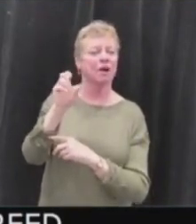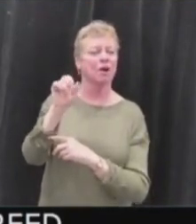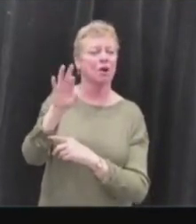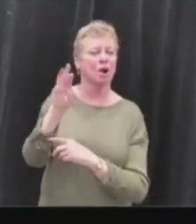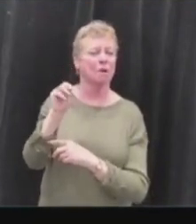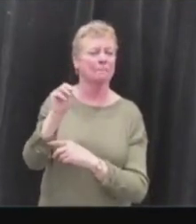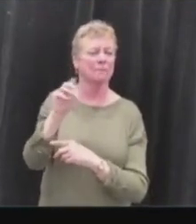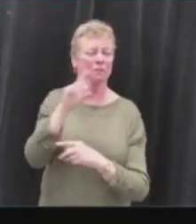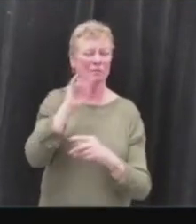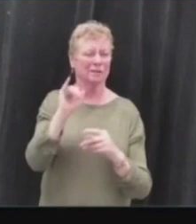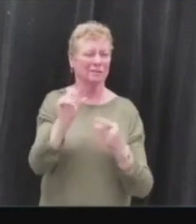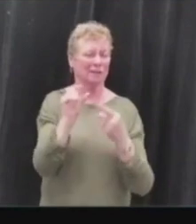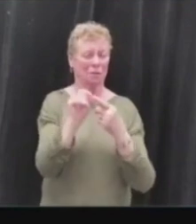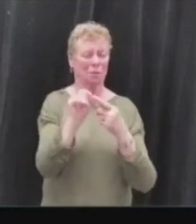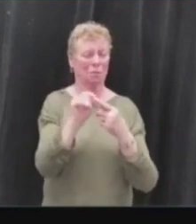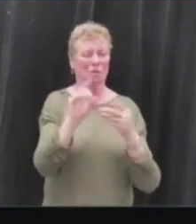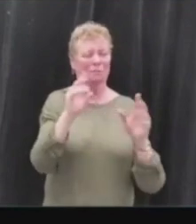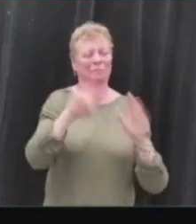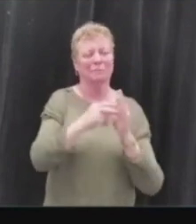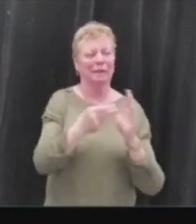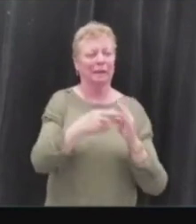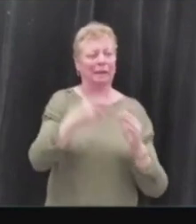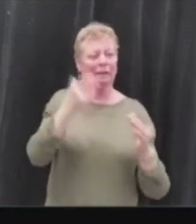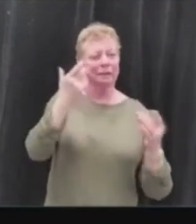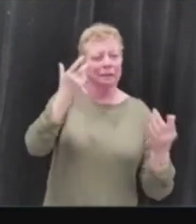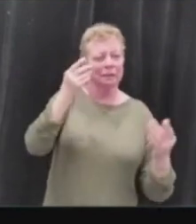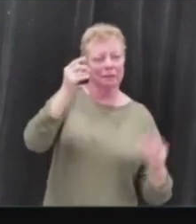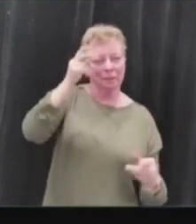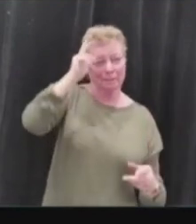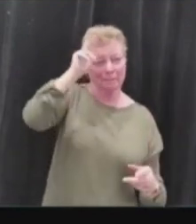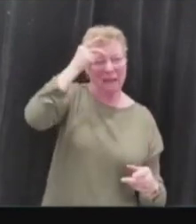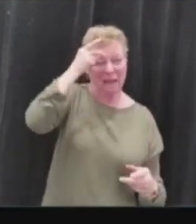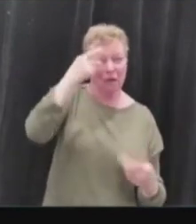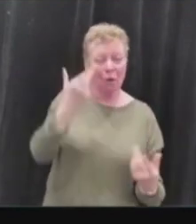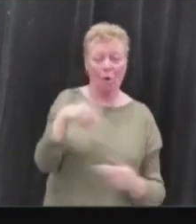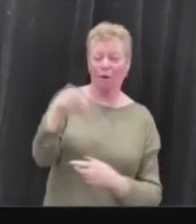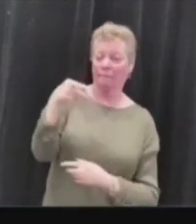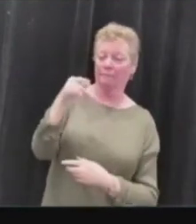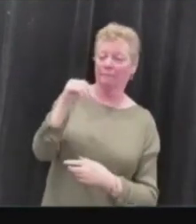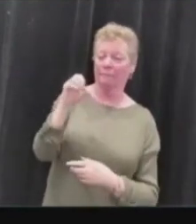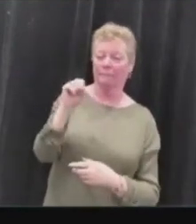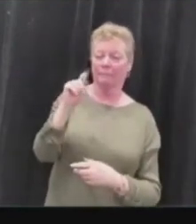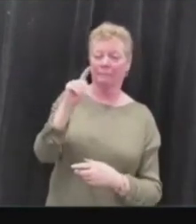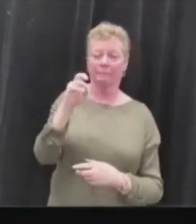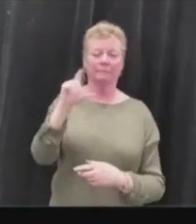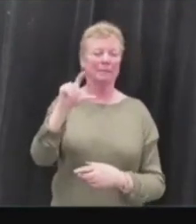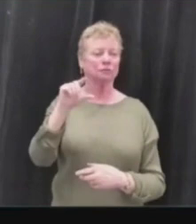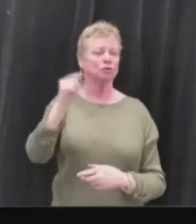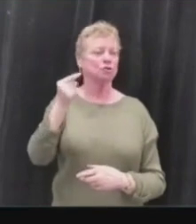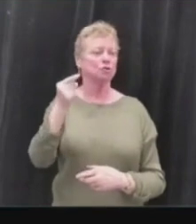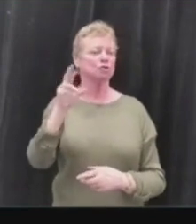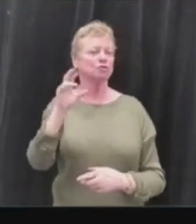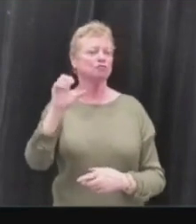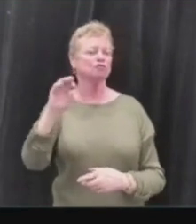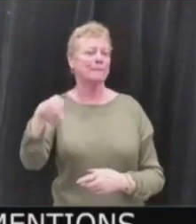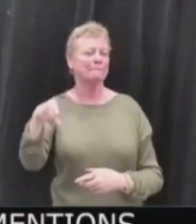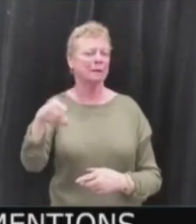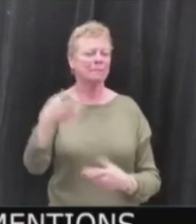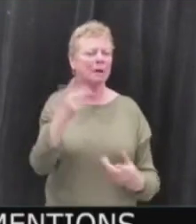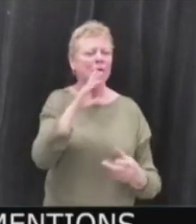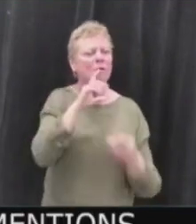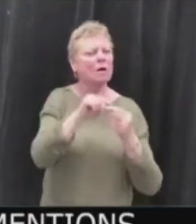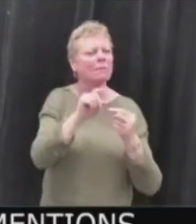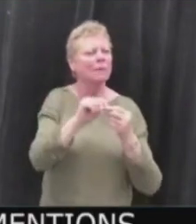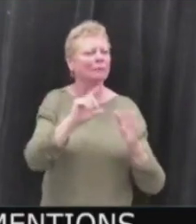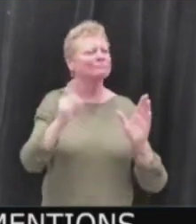encompassing cosmetics such as perhaps a pistol grip. But it mentions nothing about the fire control portion, which I think on a 1907